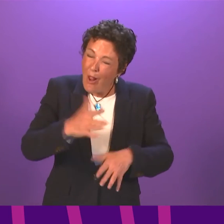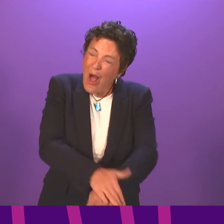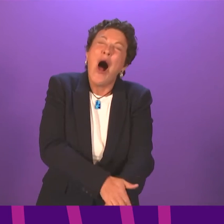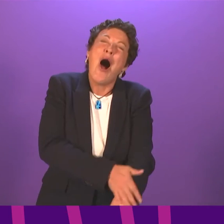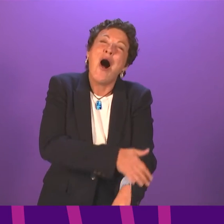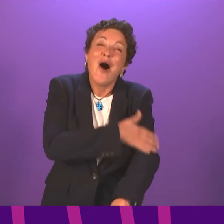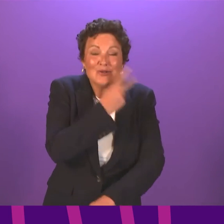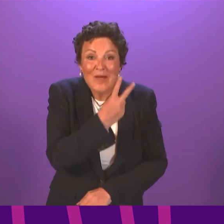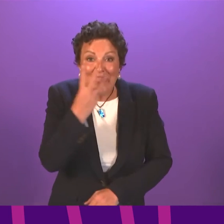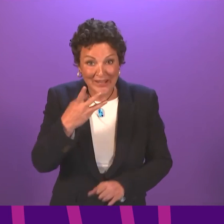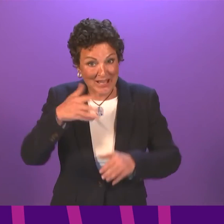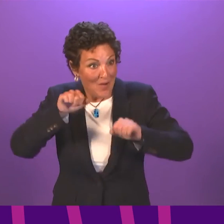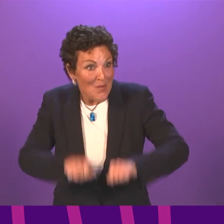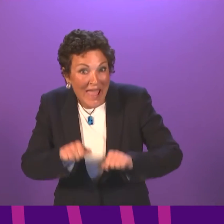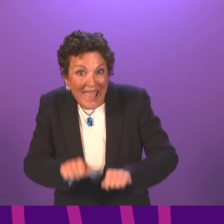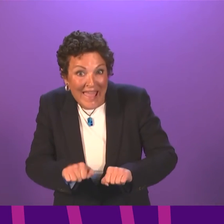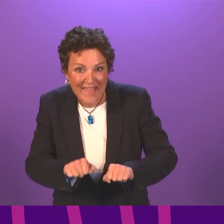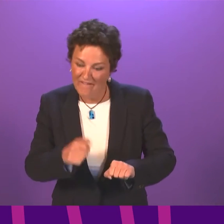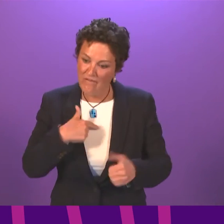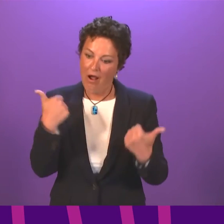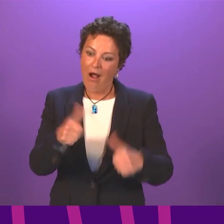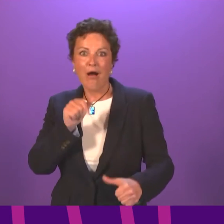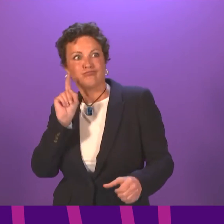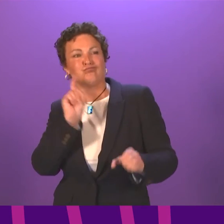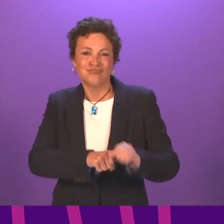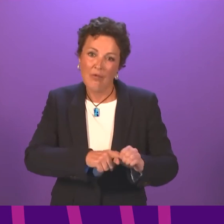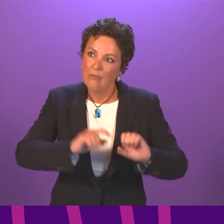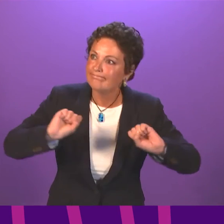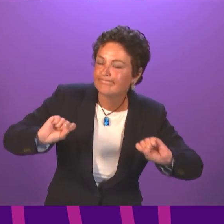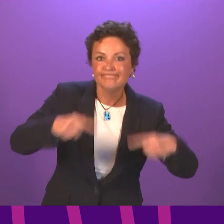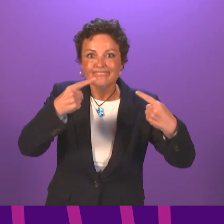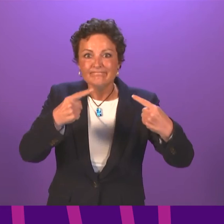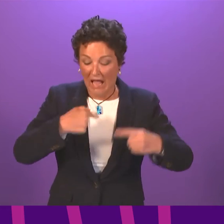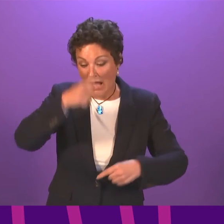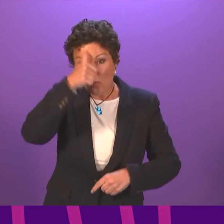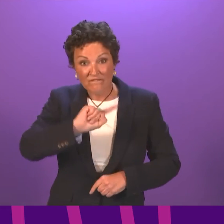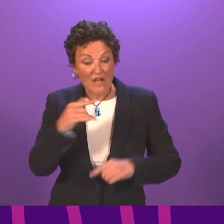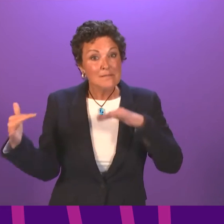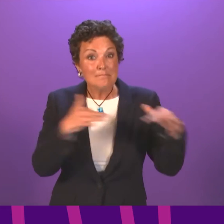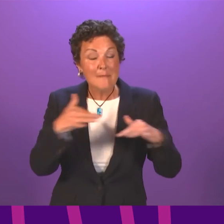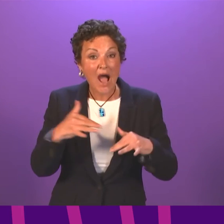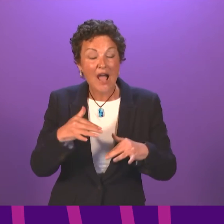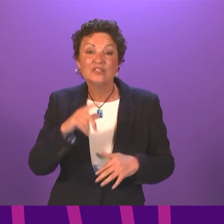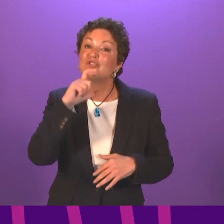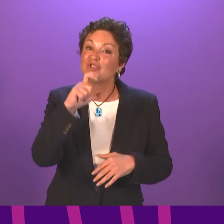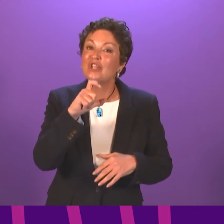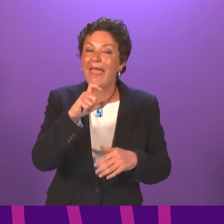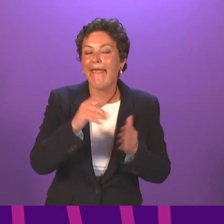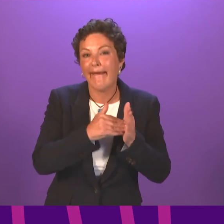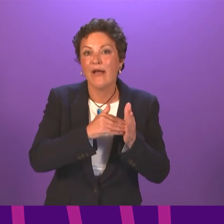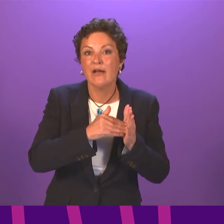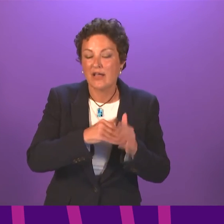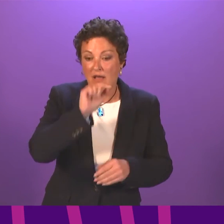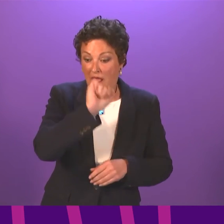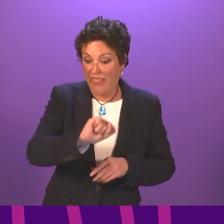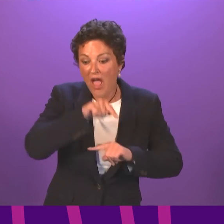for the men's international team to qualify for a major finals. I know in their first match against the Czech Republic on Monday, against the Aldenwe